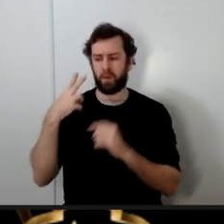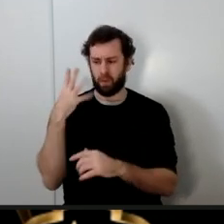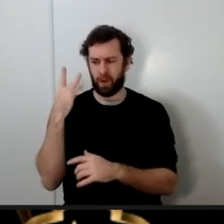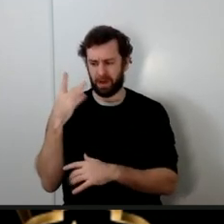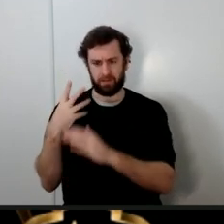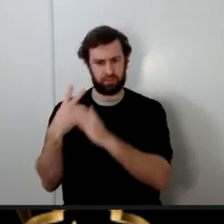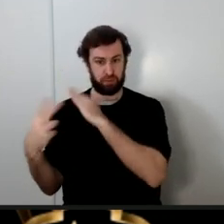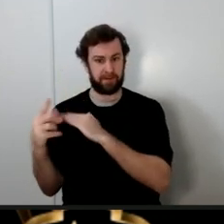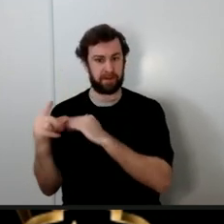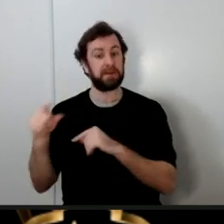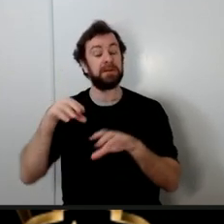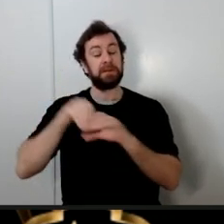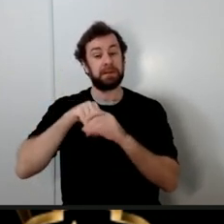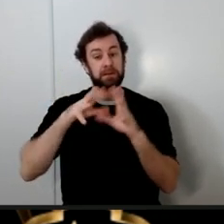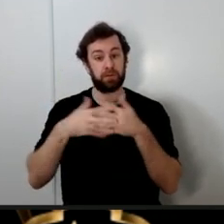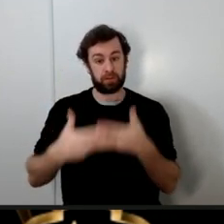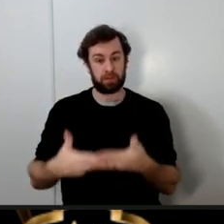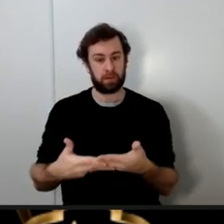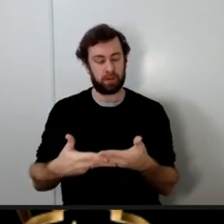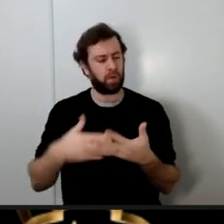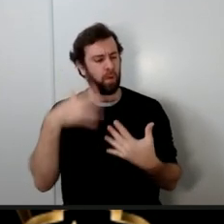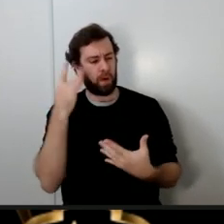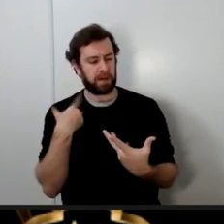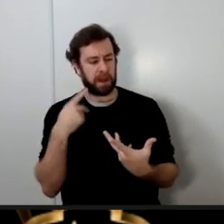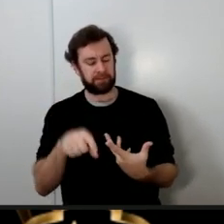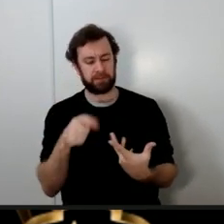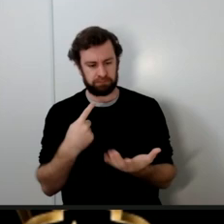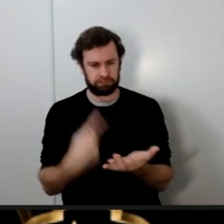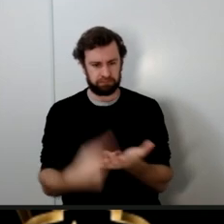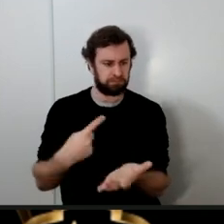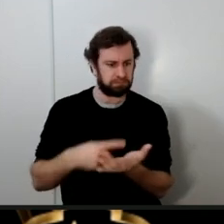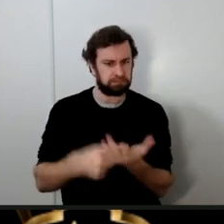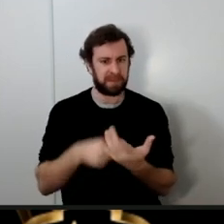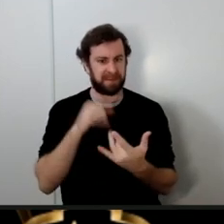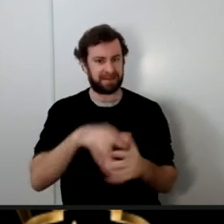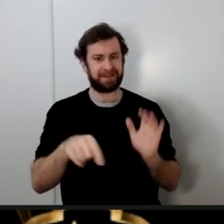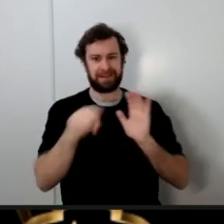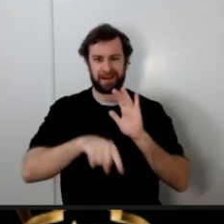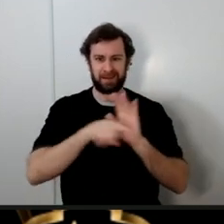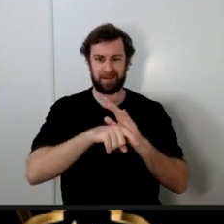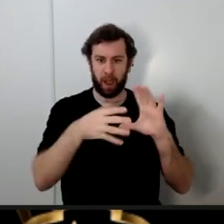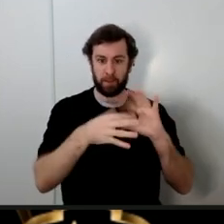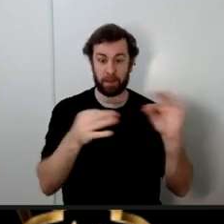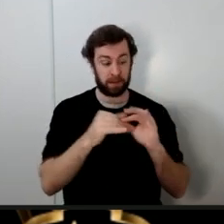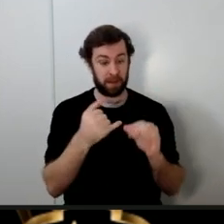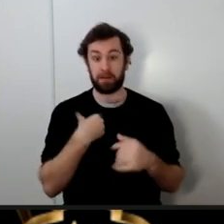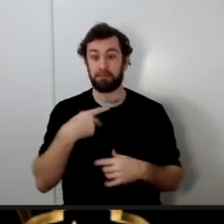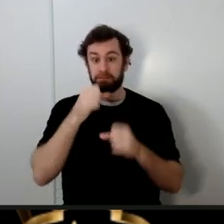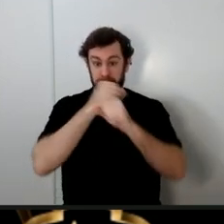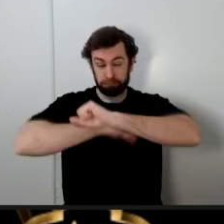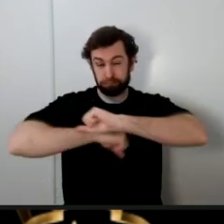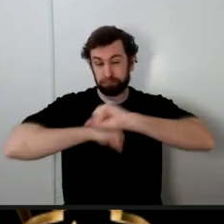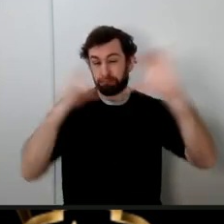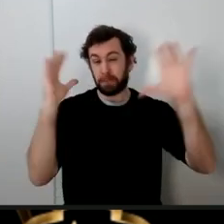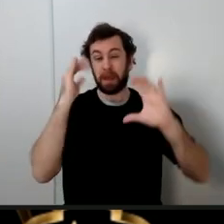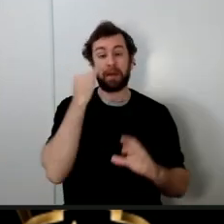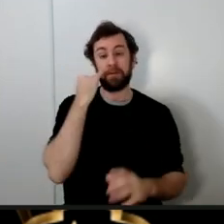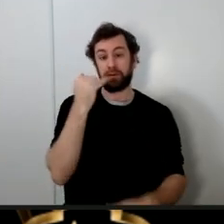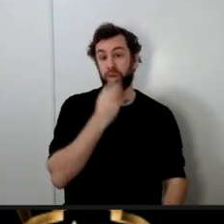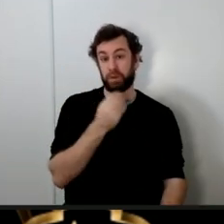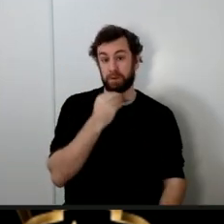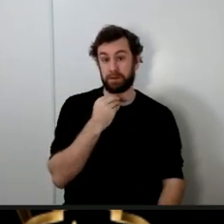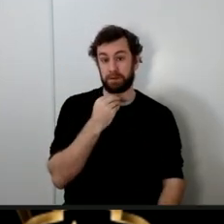have to arouse negative sentiments imagine if you're a Jewish person living in Medina and you hear a verse like that